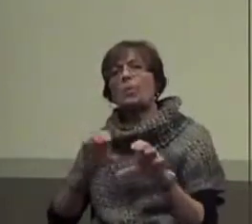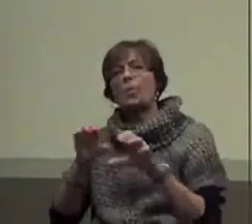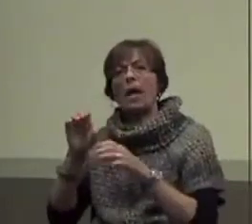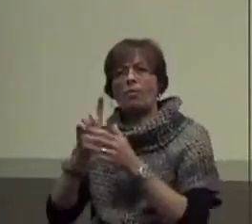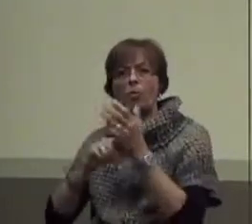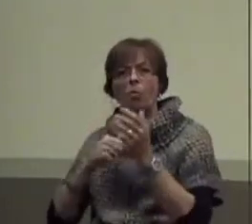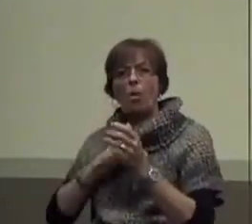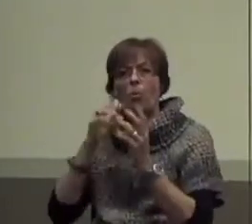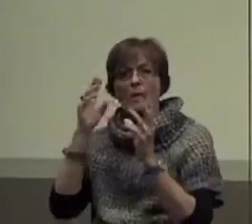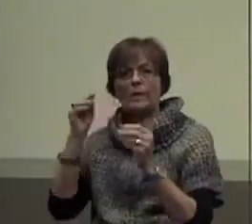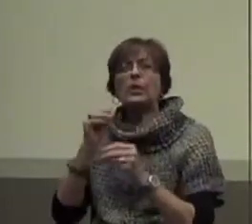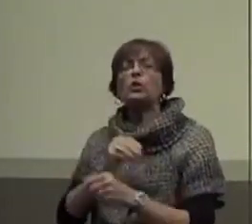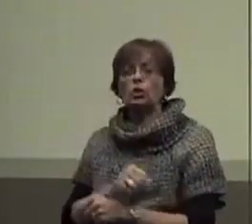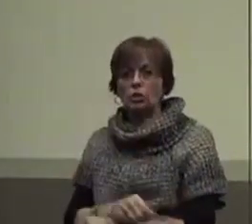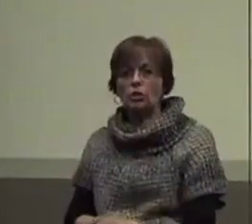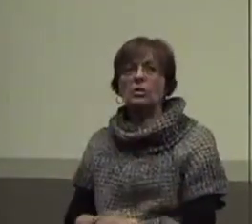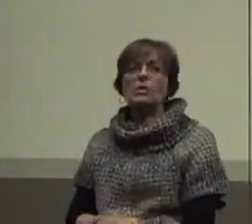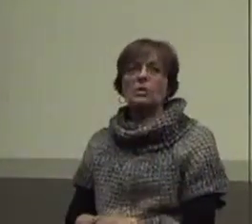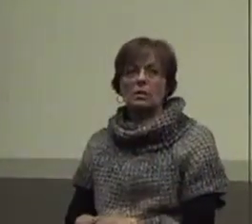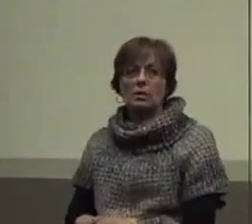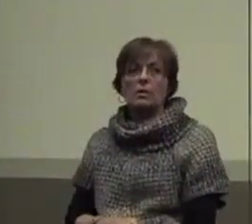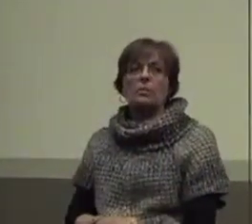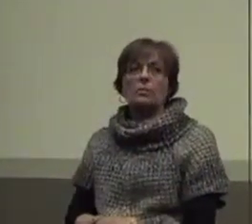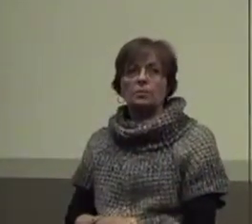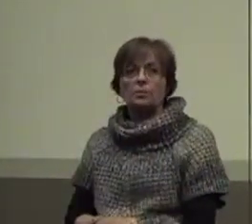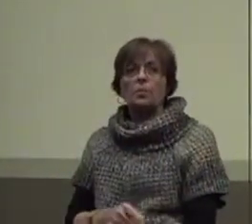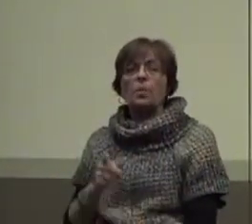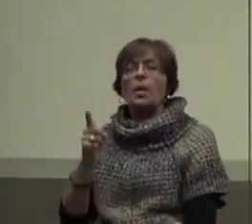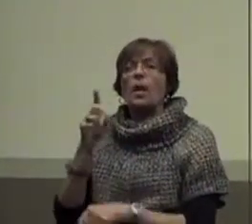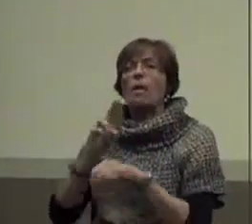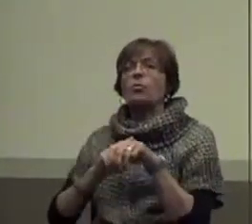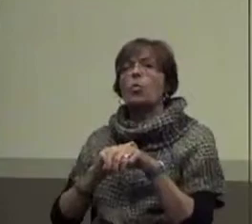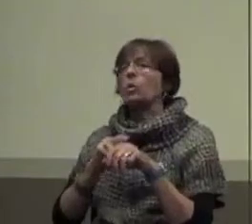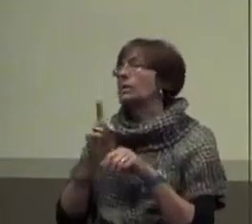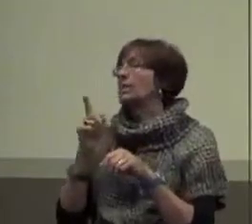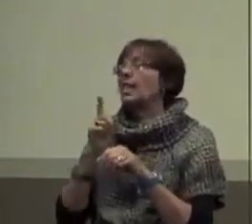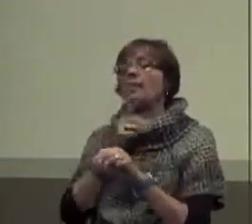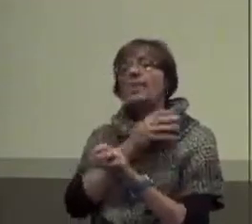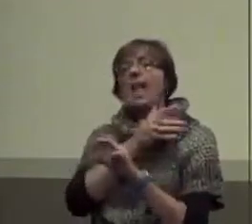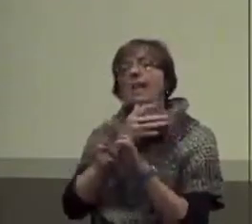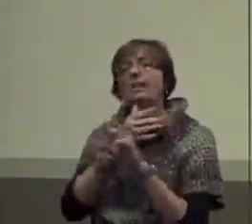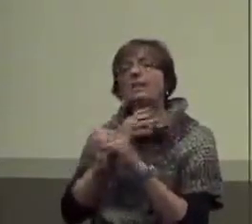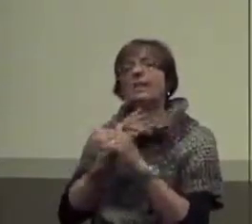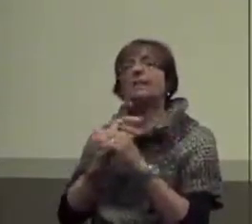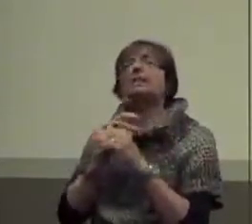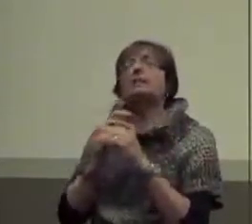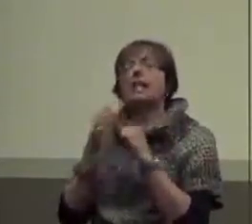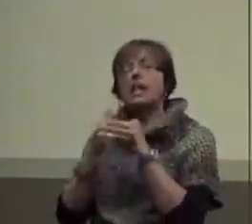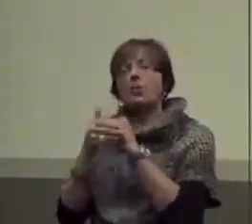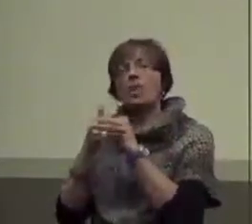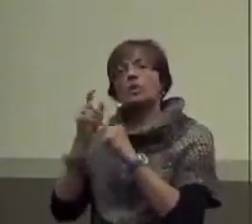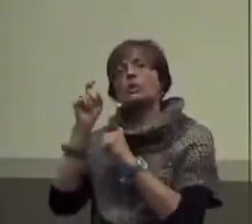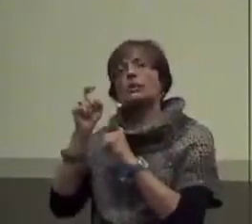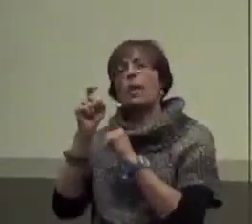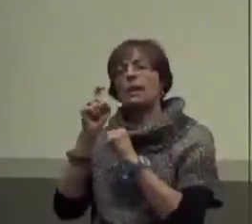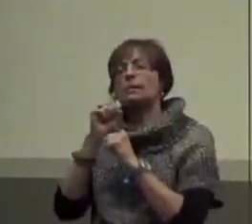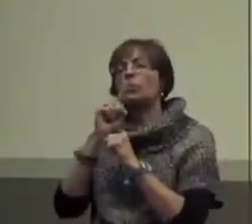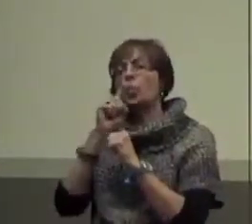we're teaching. Good. Okay? So of course, our antecedent interventions must address the function.